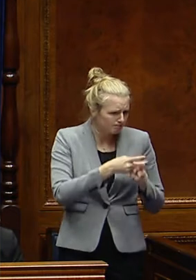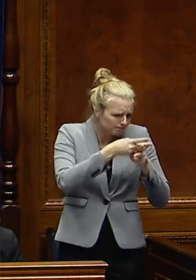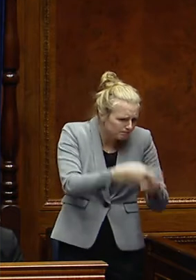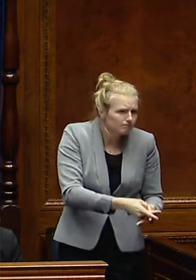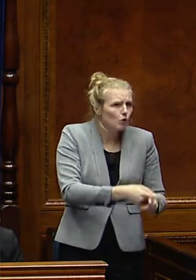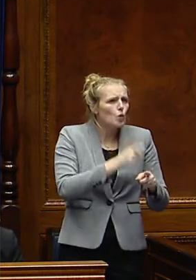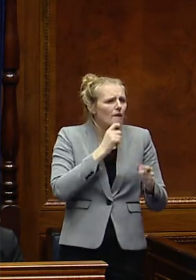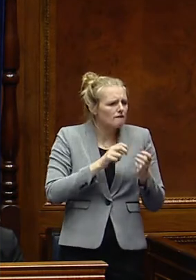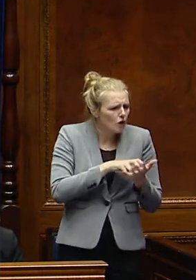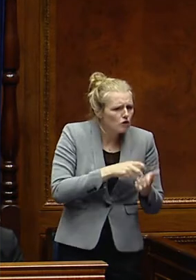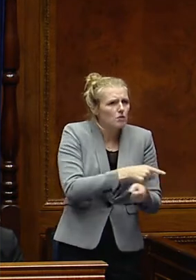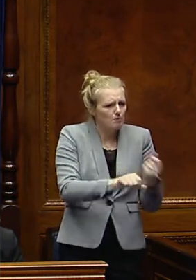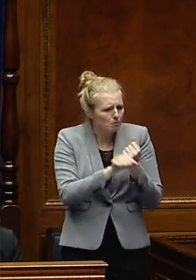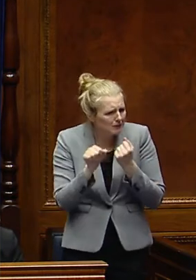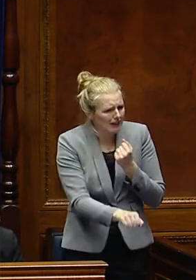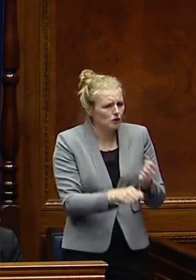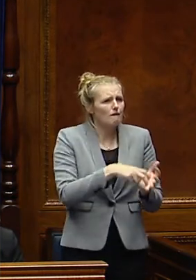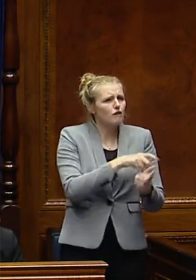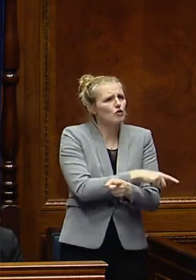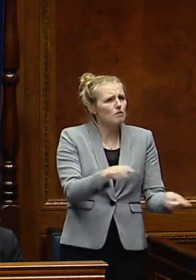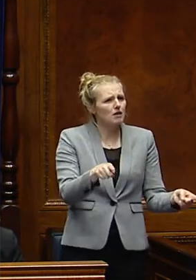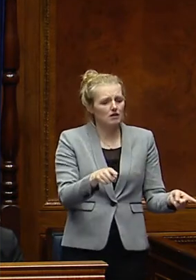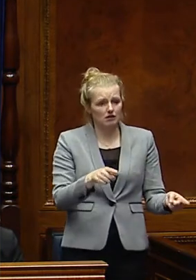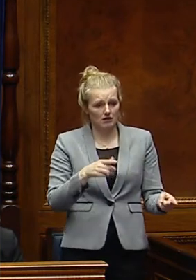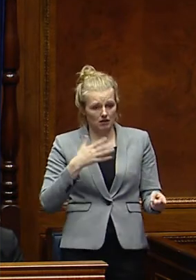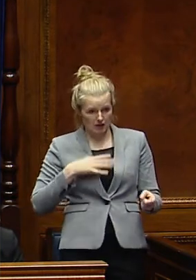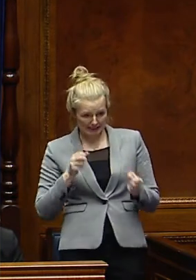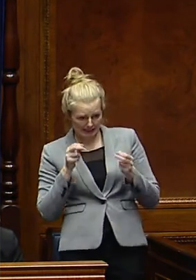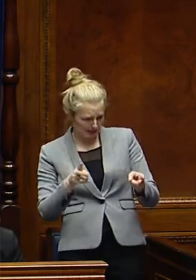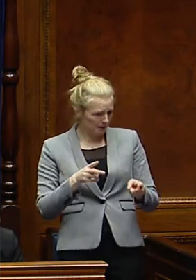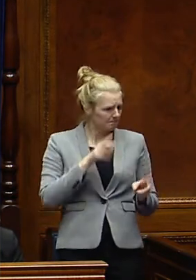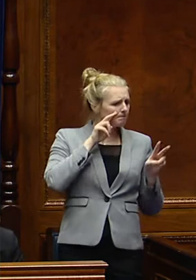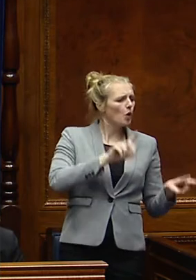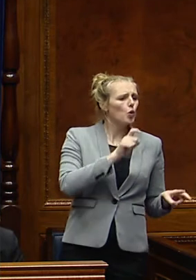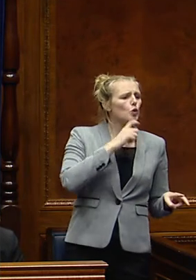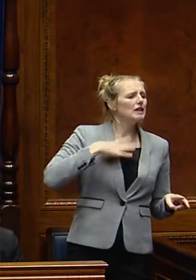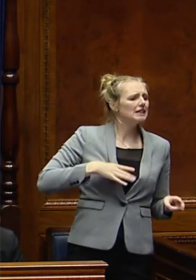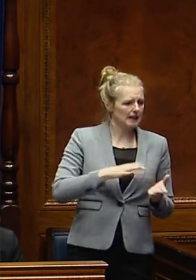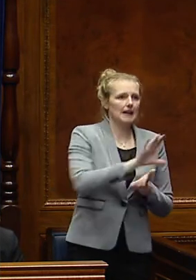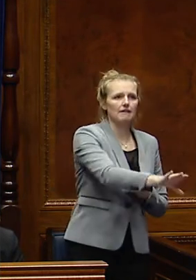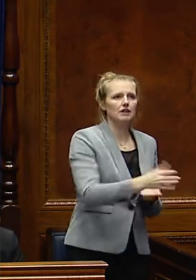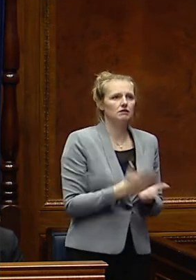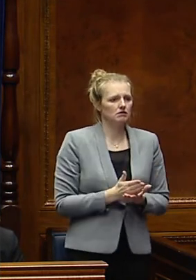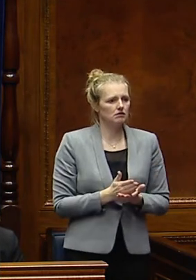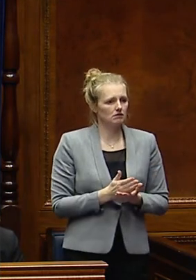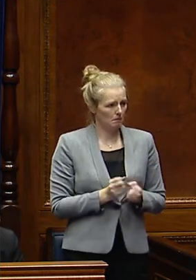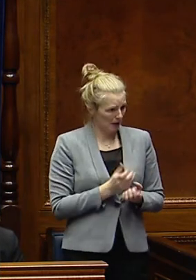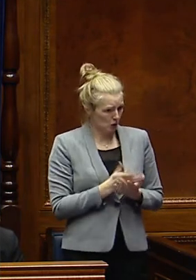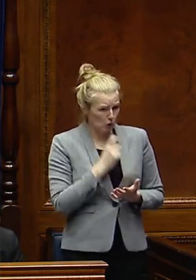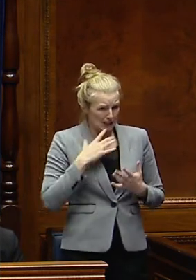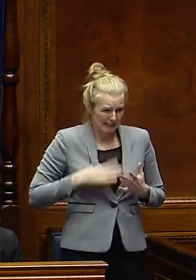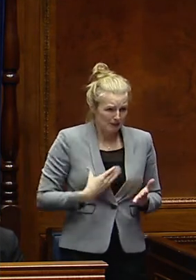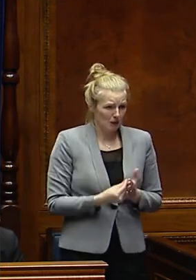and protects the most vulnerable. And a system that is based on objective need to ensure that those who need it get